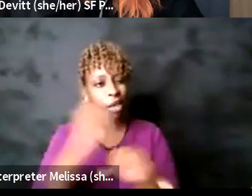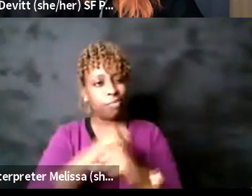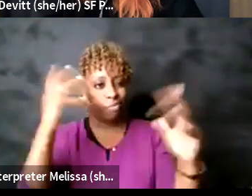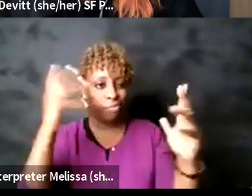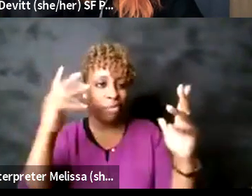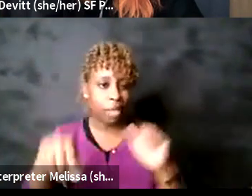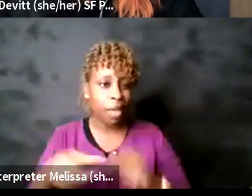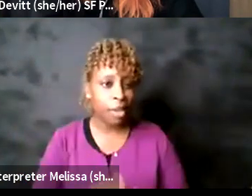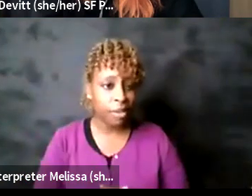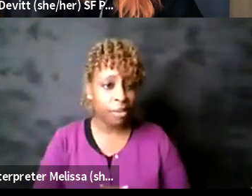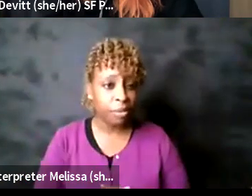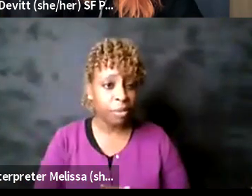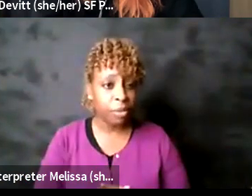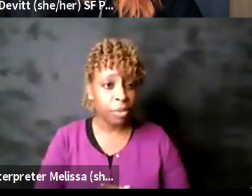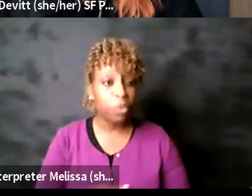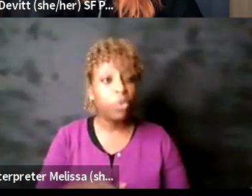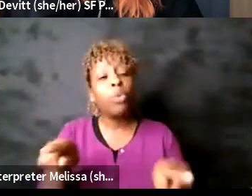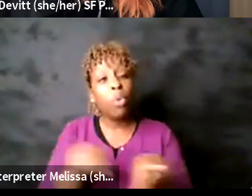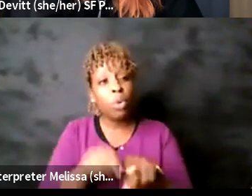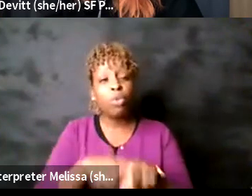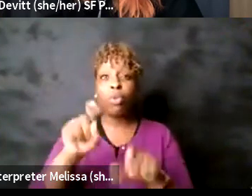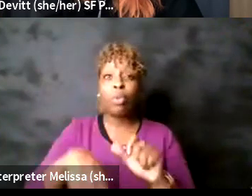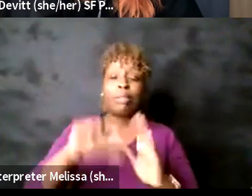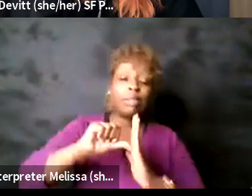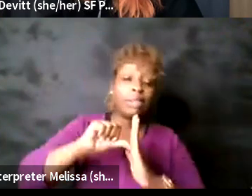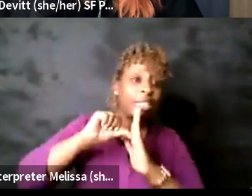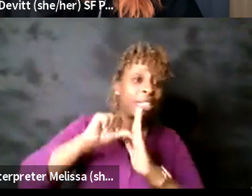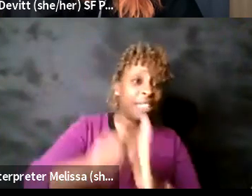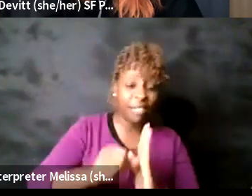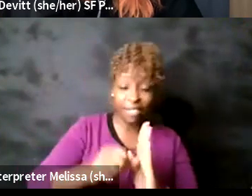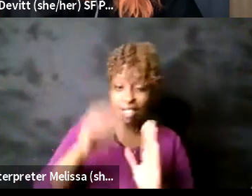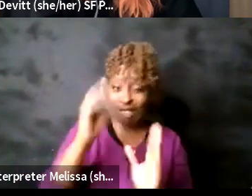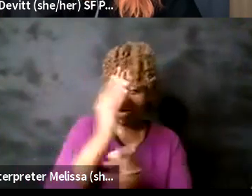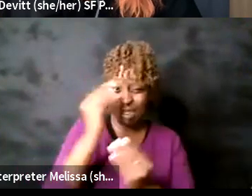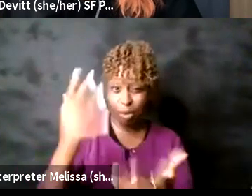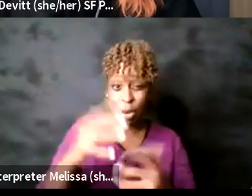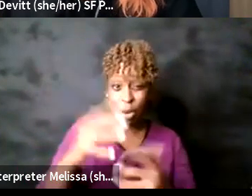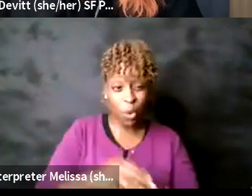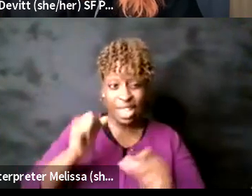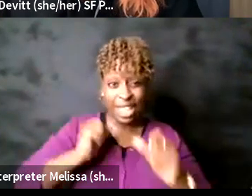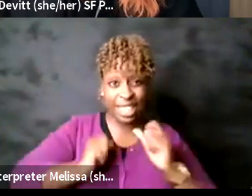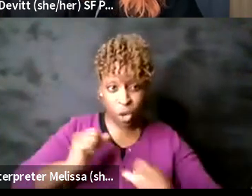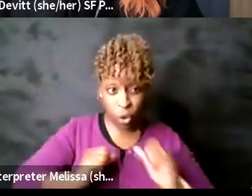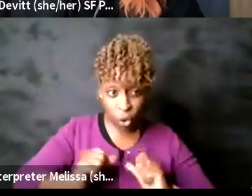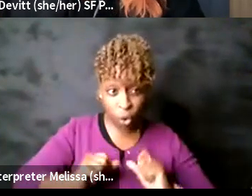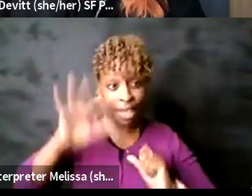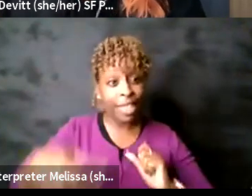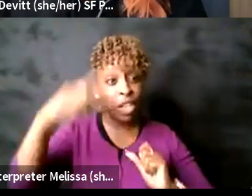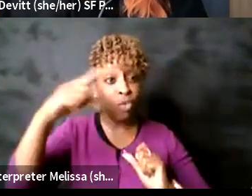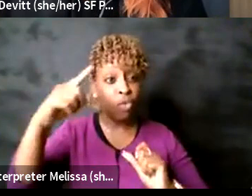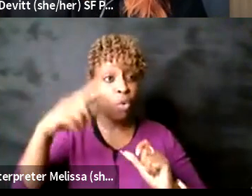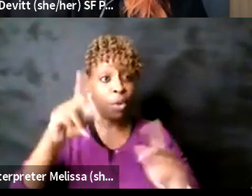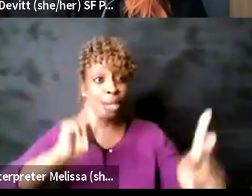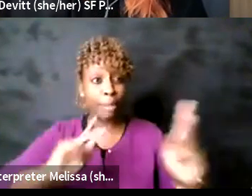emphasize and hit home that this is like theater is for the people right like it is not this I you know